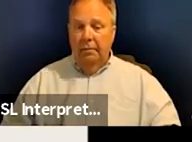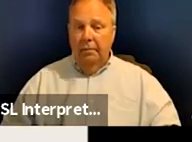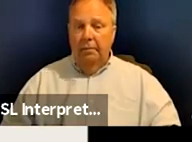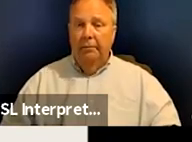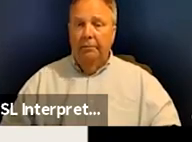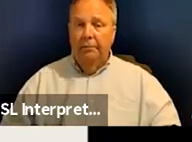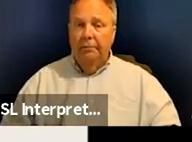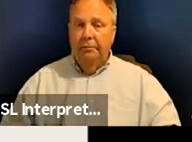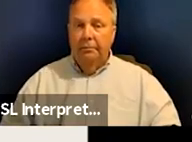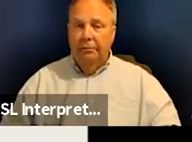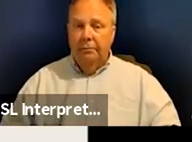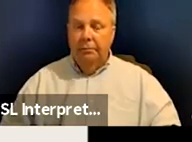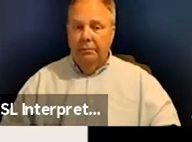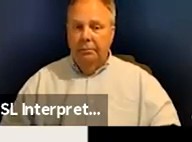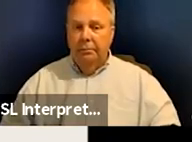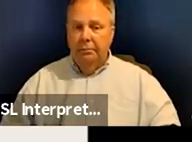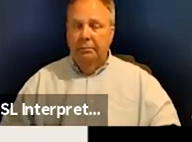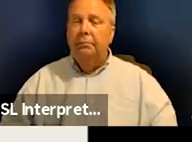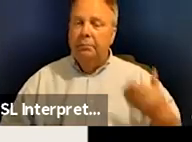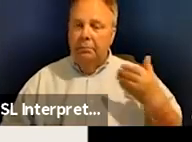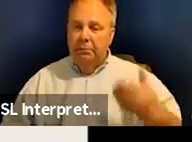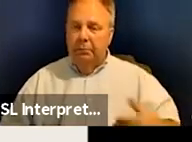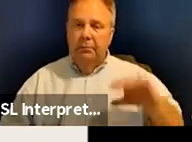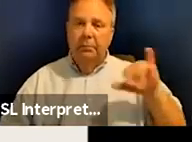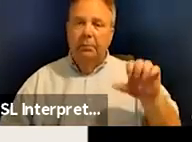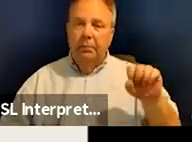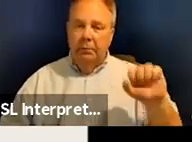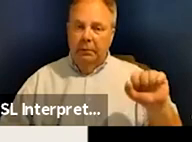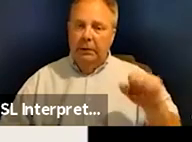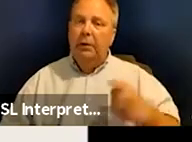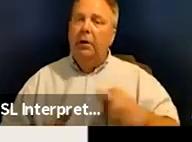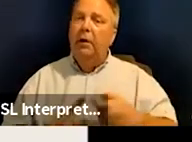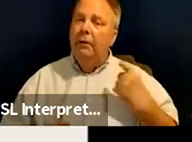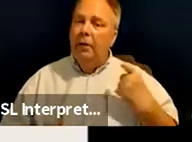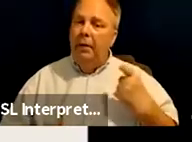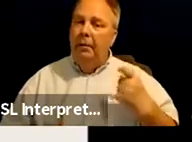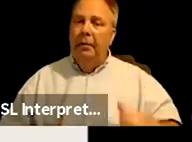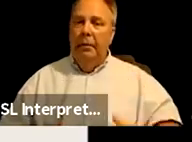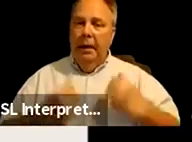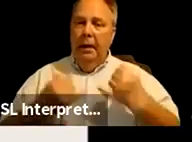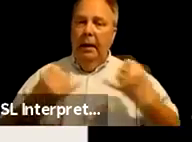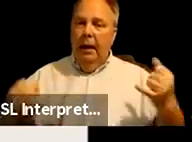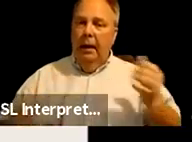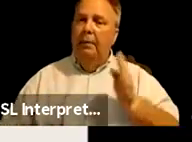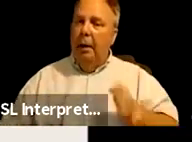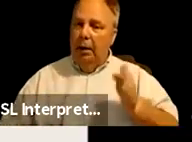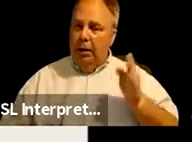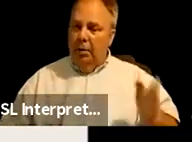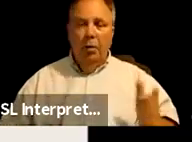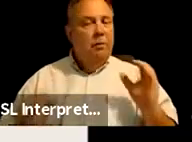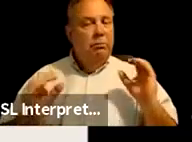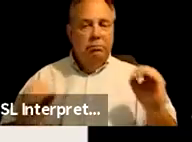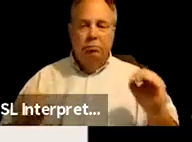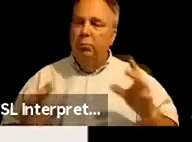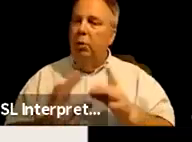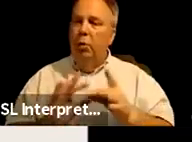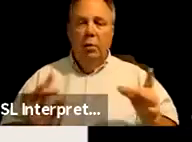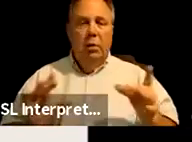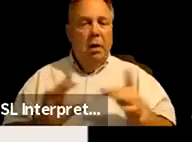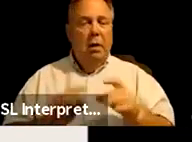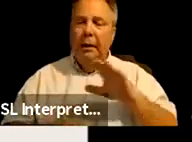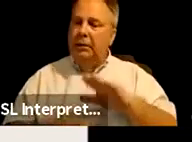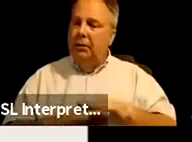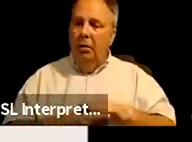Uh, this is Jessica from, um, lifelines, Baltimore, and there are no comments on